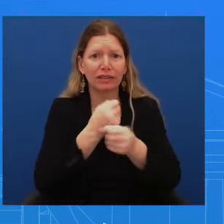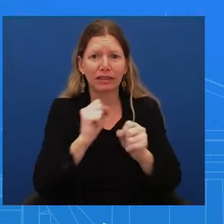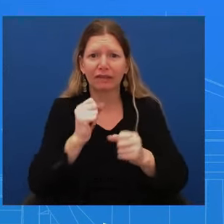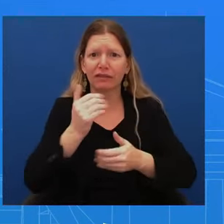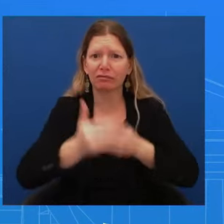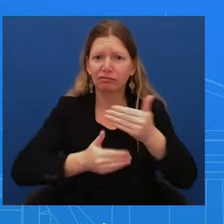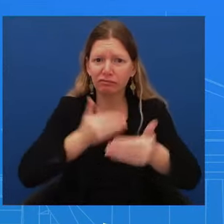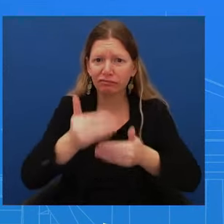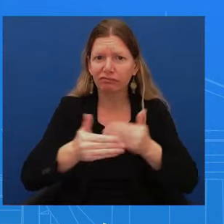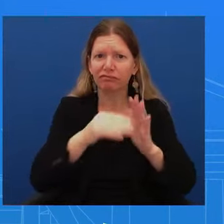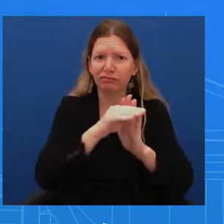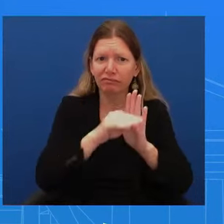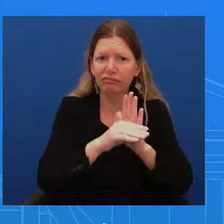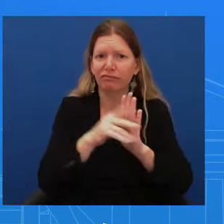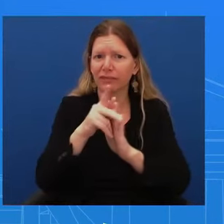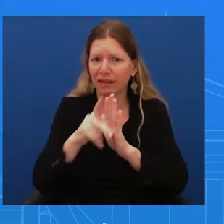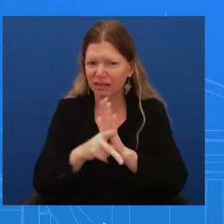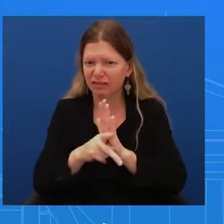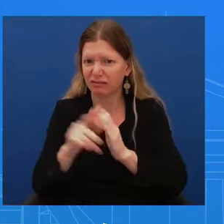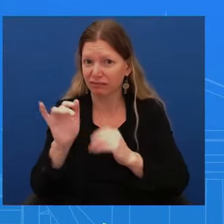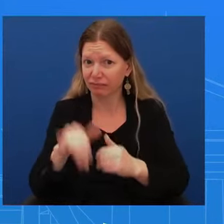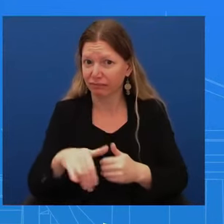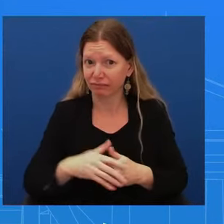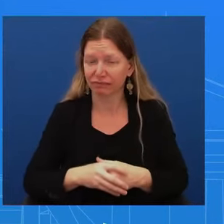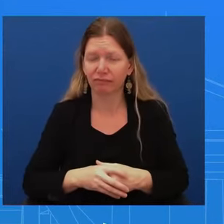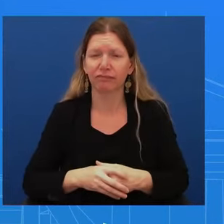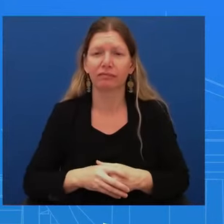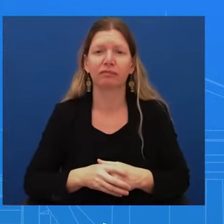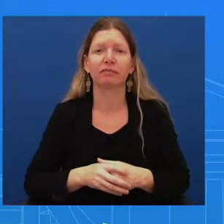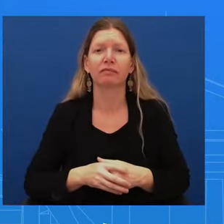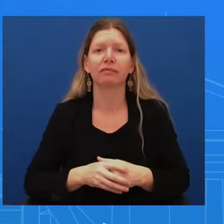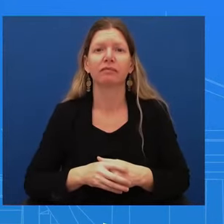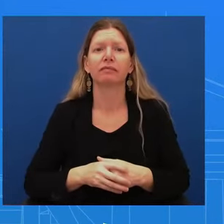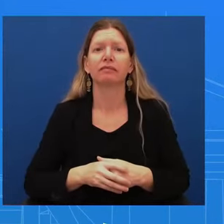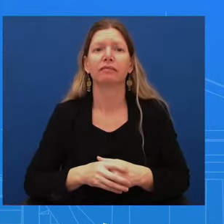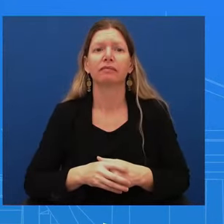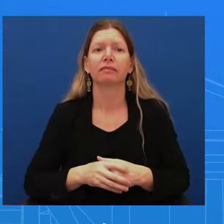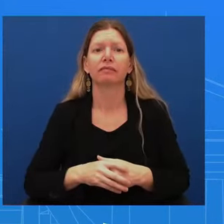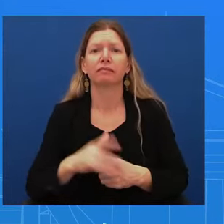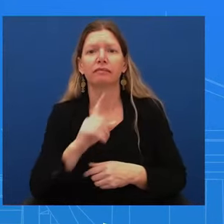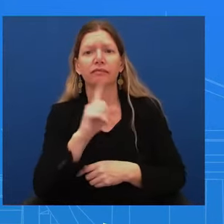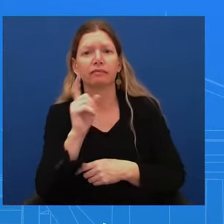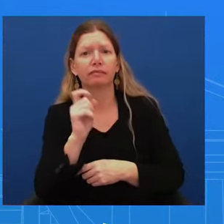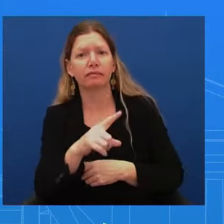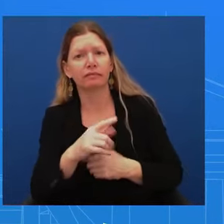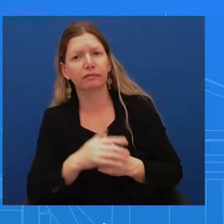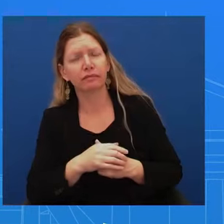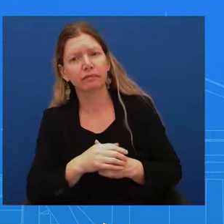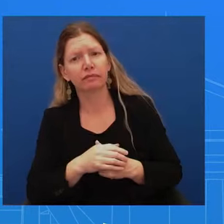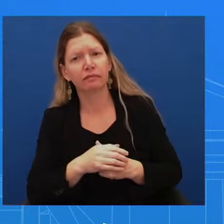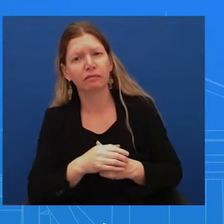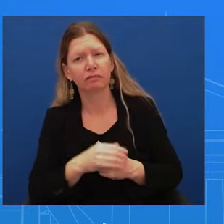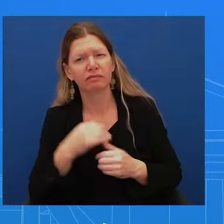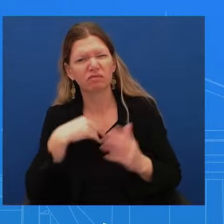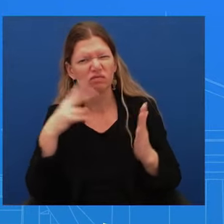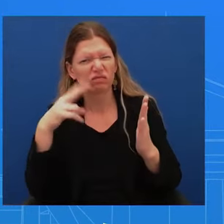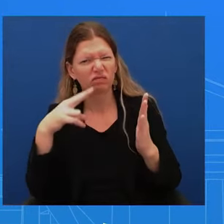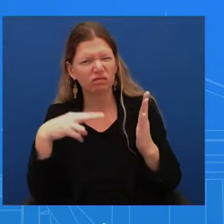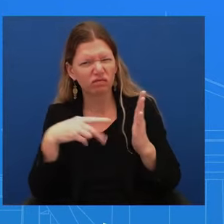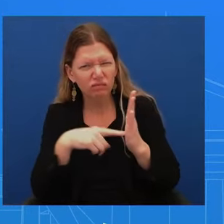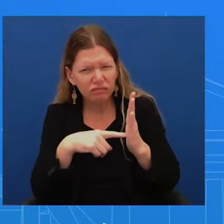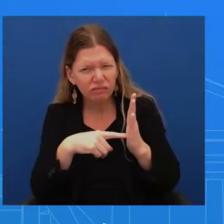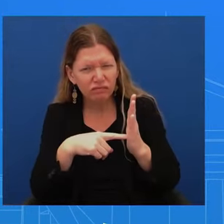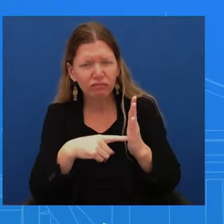economy, if I could. J.P. Morgan CEO Jamie Dimon told Fox Business that the extra COVID assistance runs out in 2024, higher credit card balances.